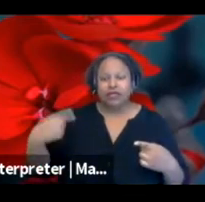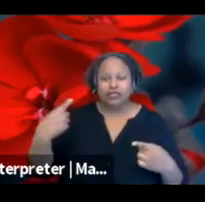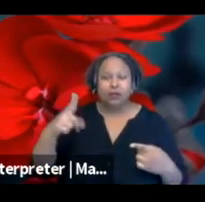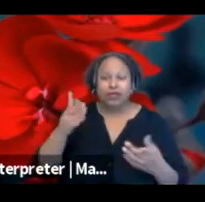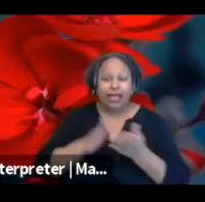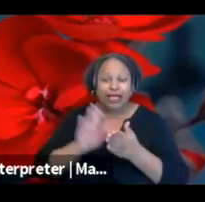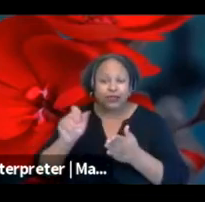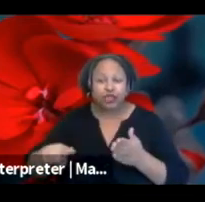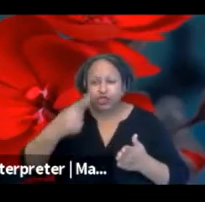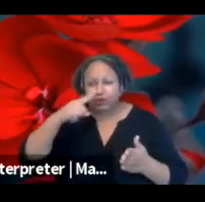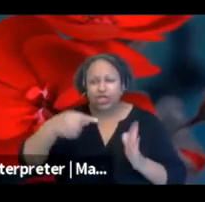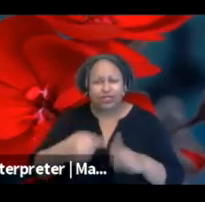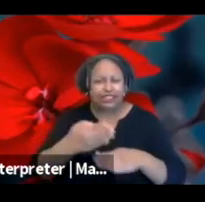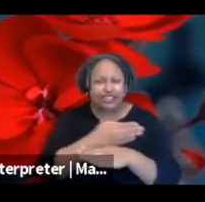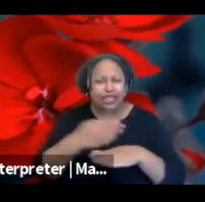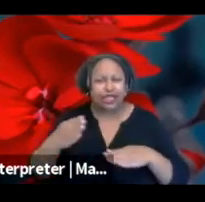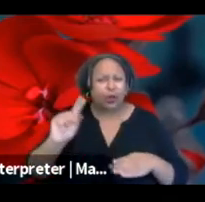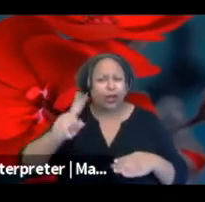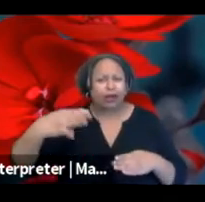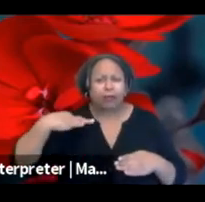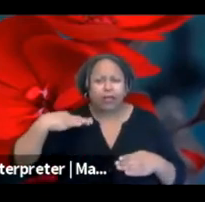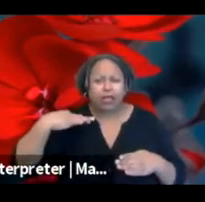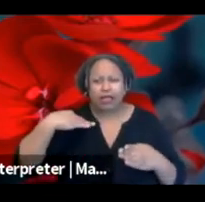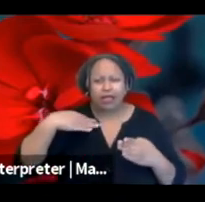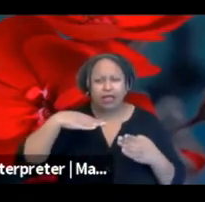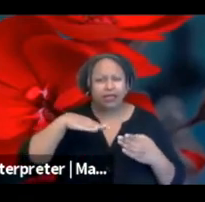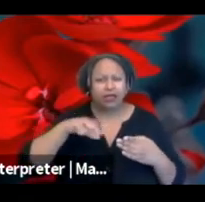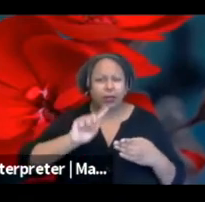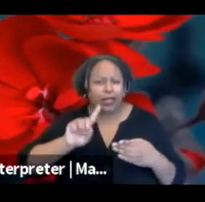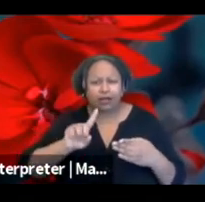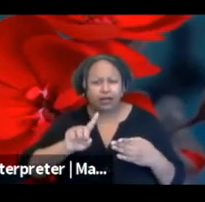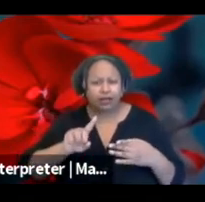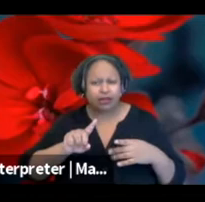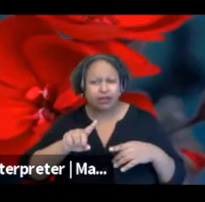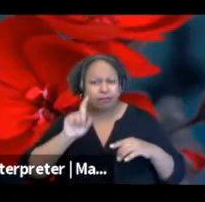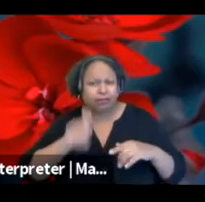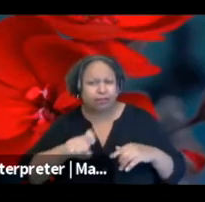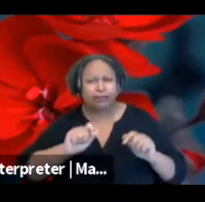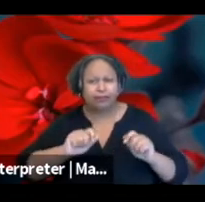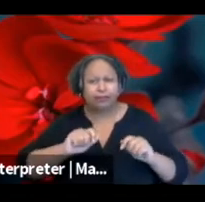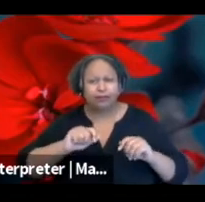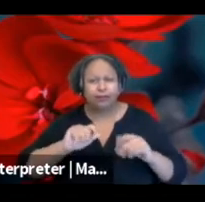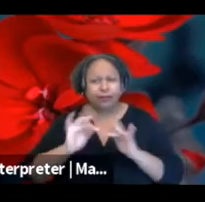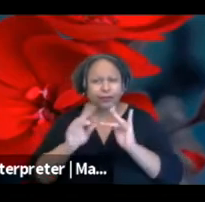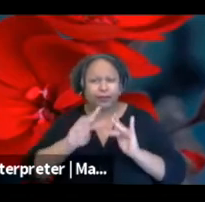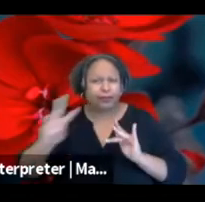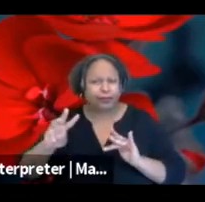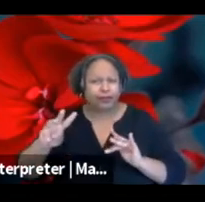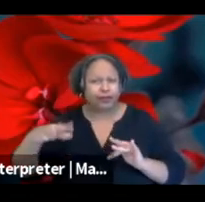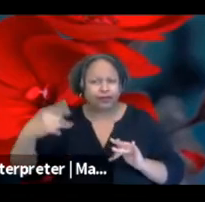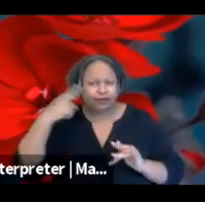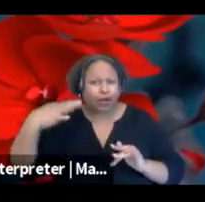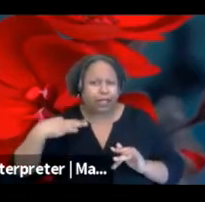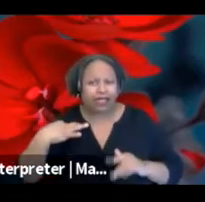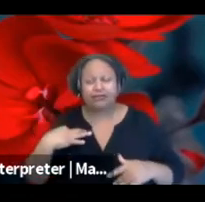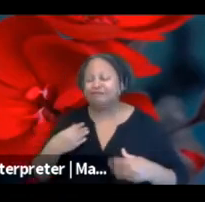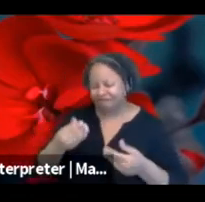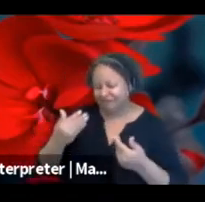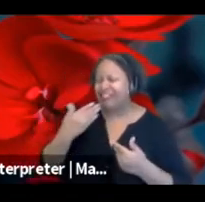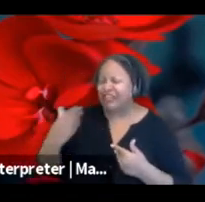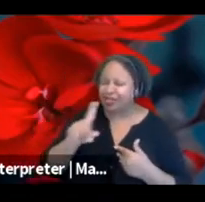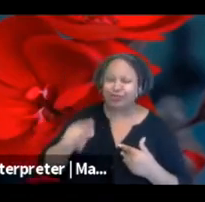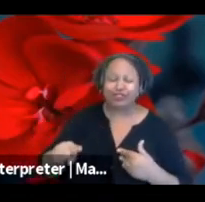So thank you for that question. Right now, the program has actually not been launched yet. We're still finalizing